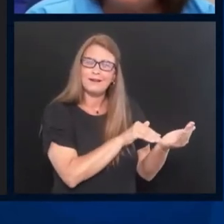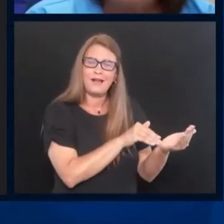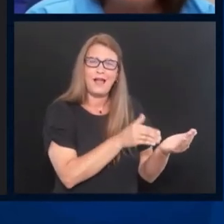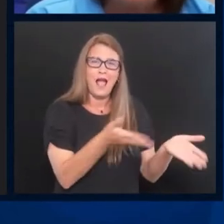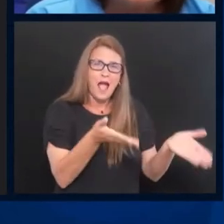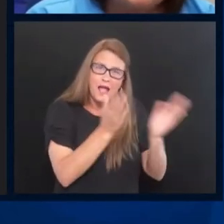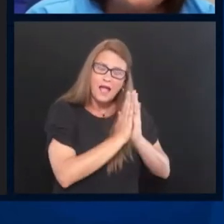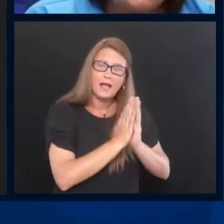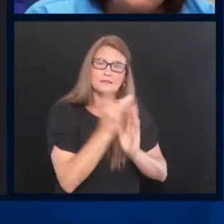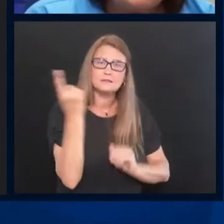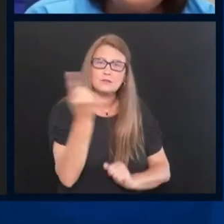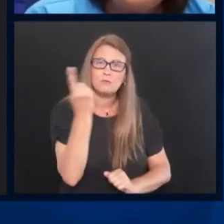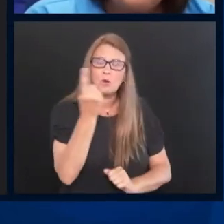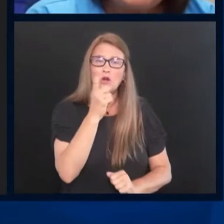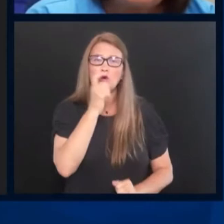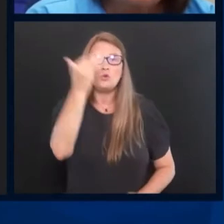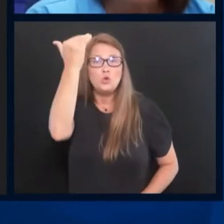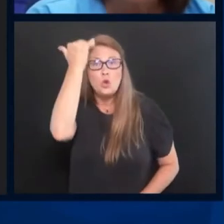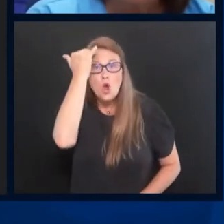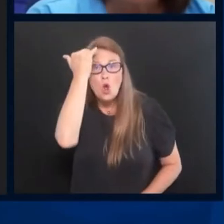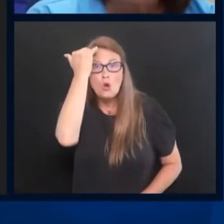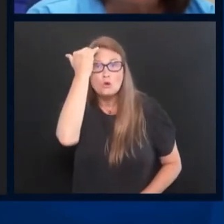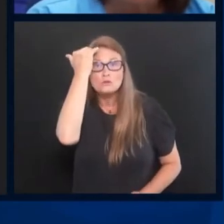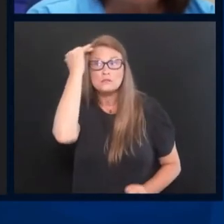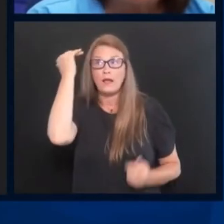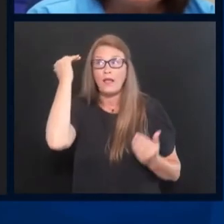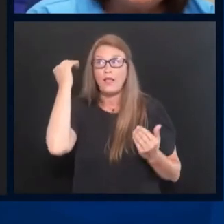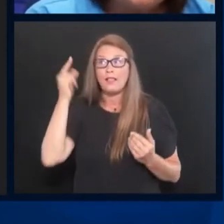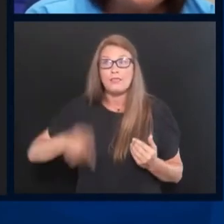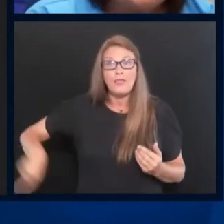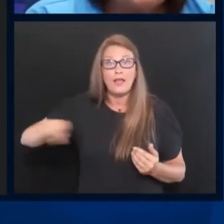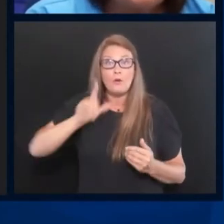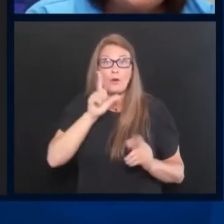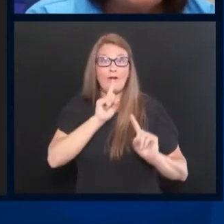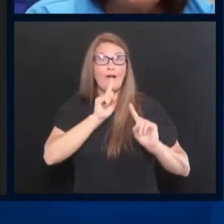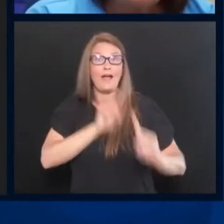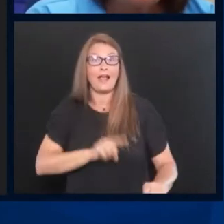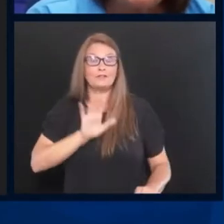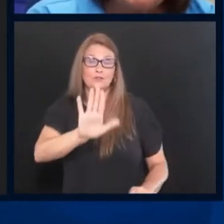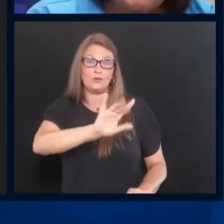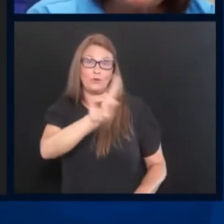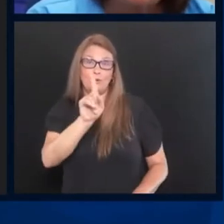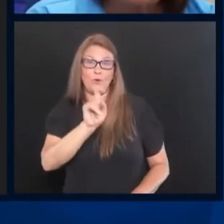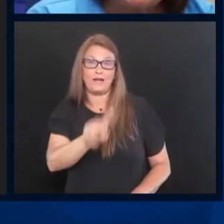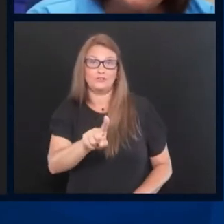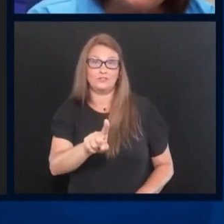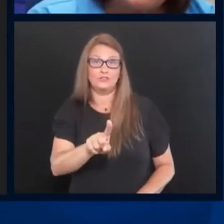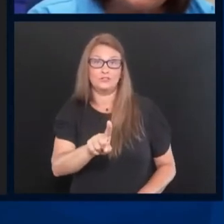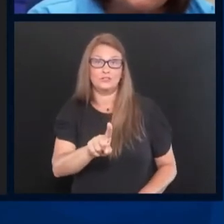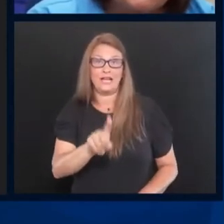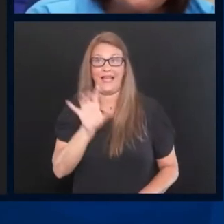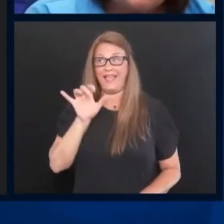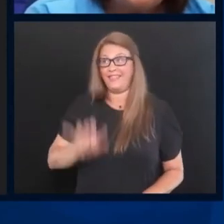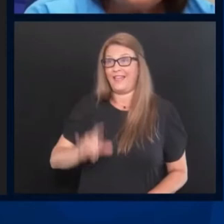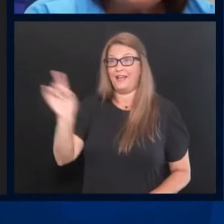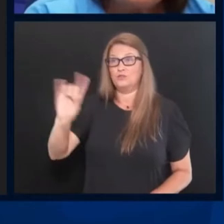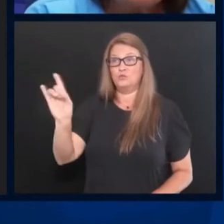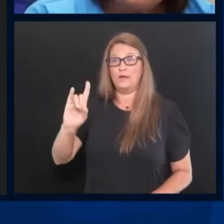that knows. Let them answer your questions because that's where the true answers are.